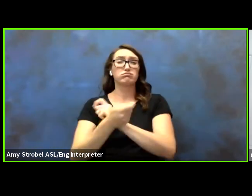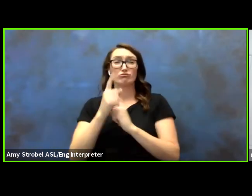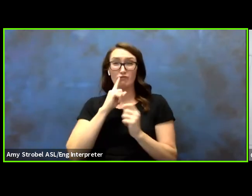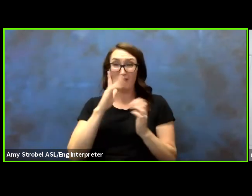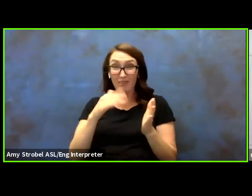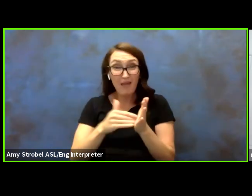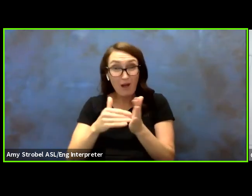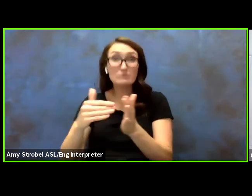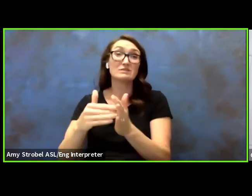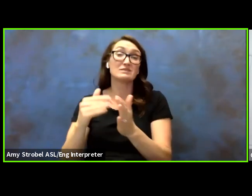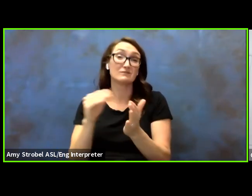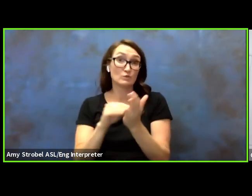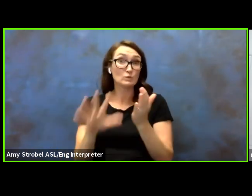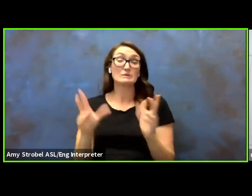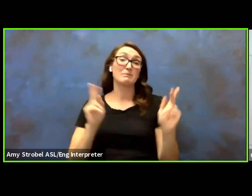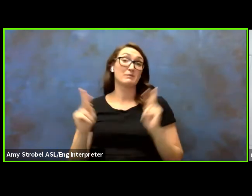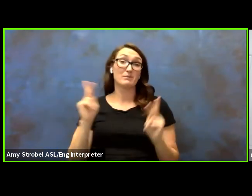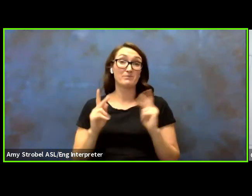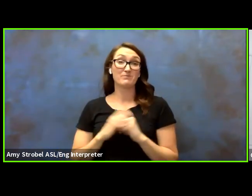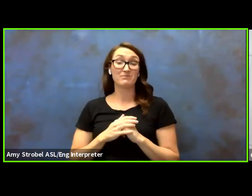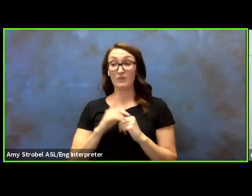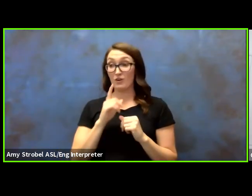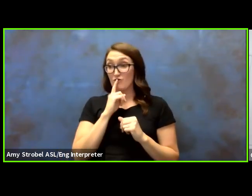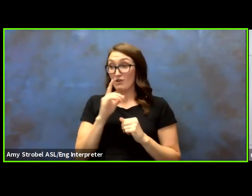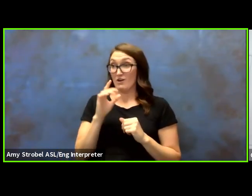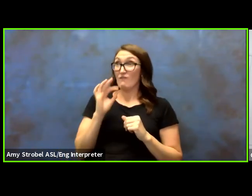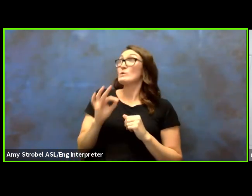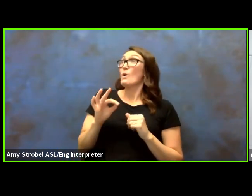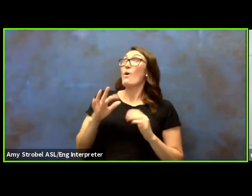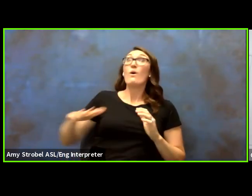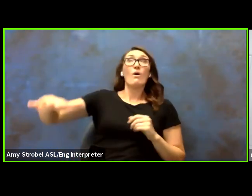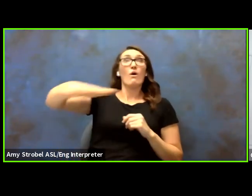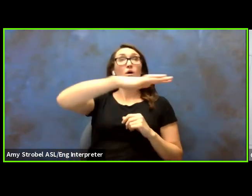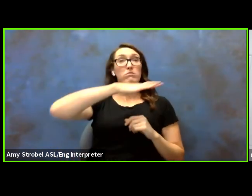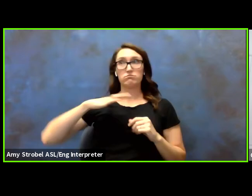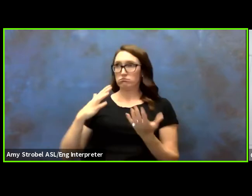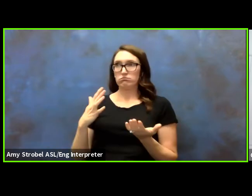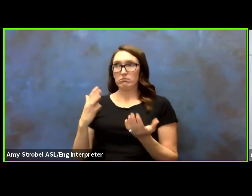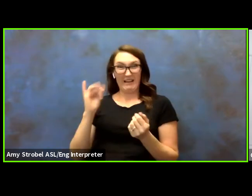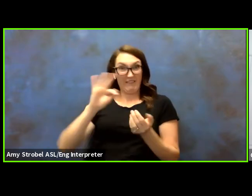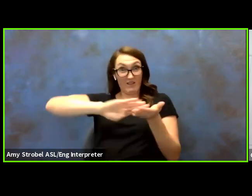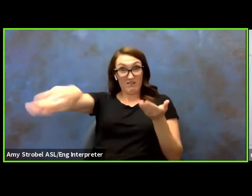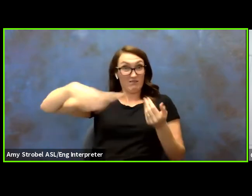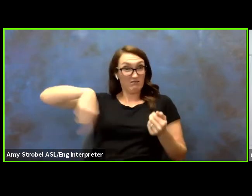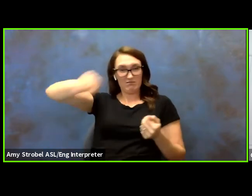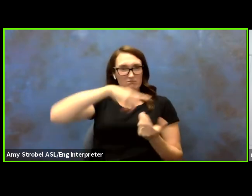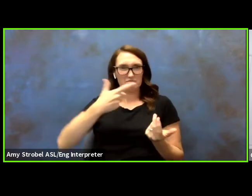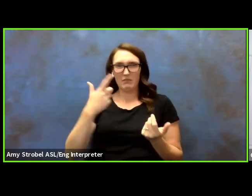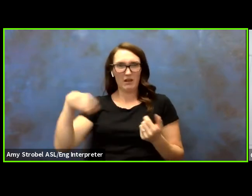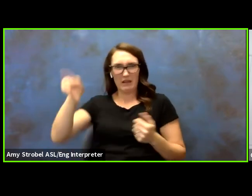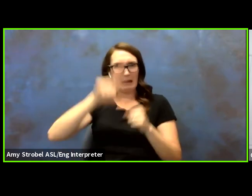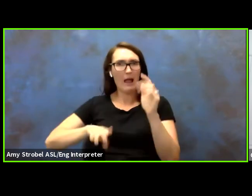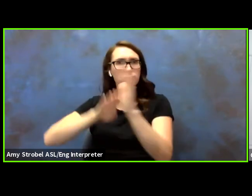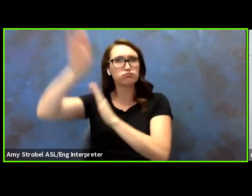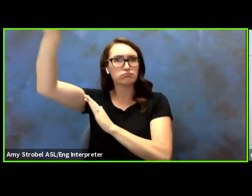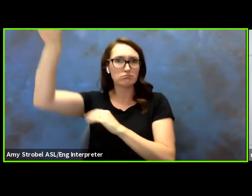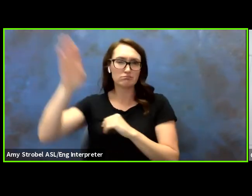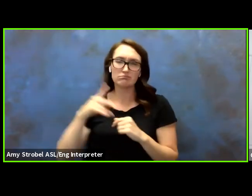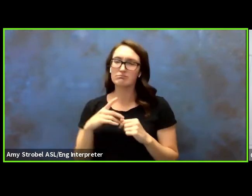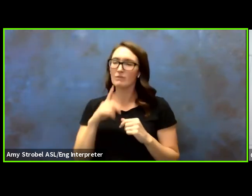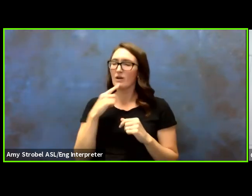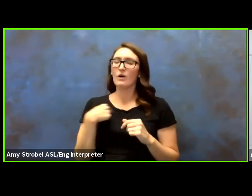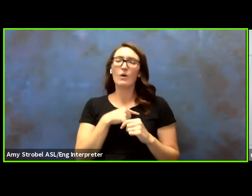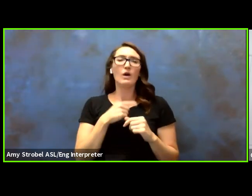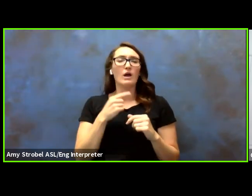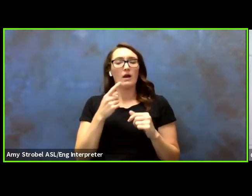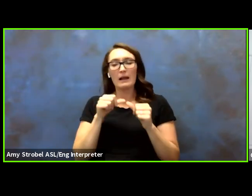people. In fact, our city wouldn't be as where it's at without you. We continue to have conversations and continue to